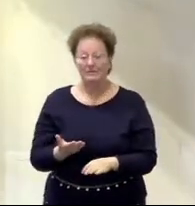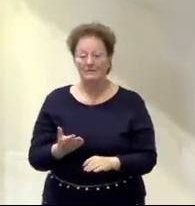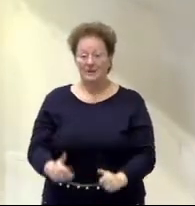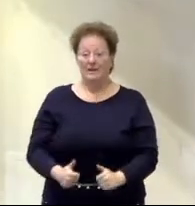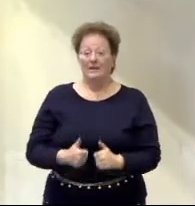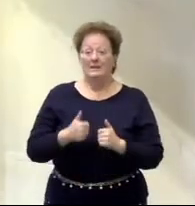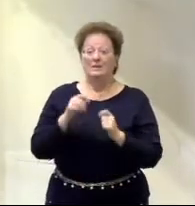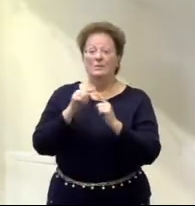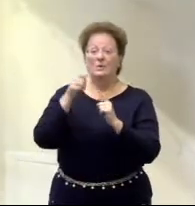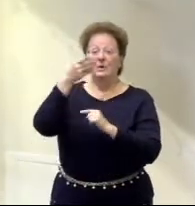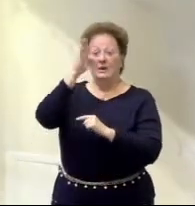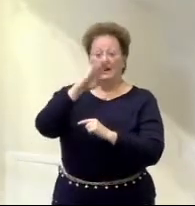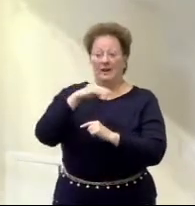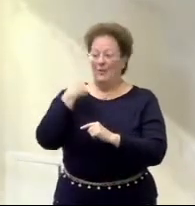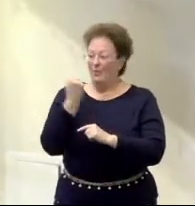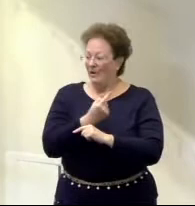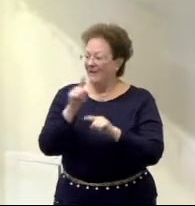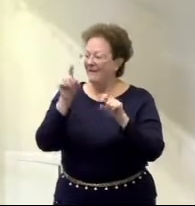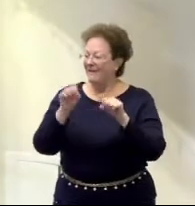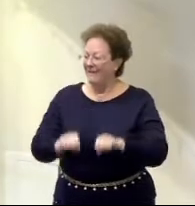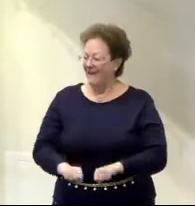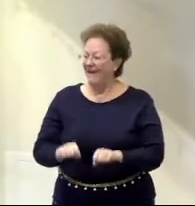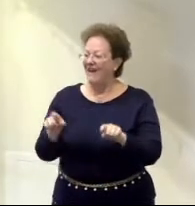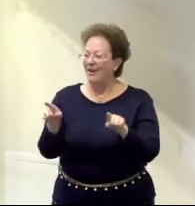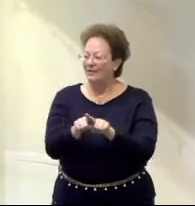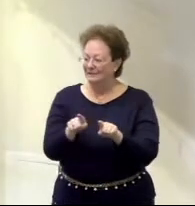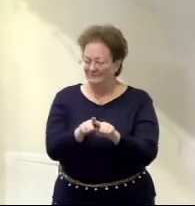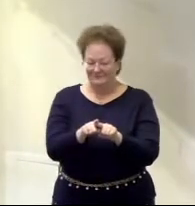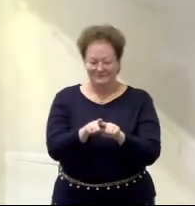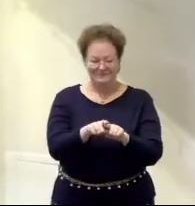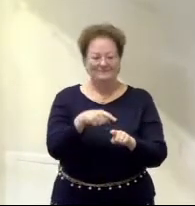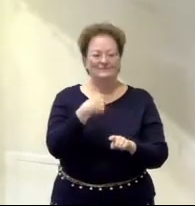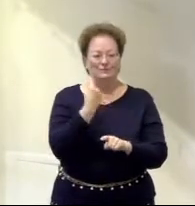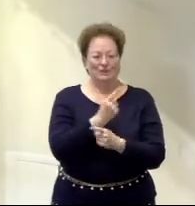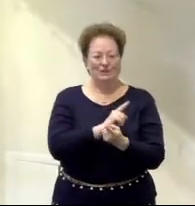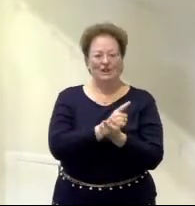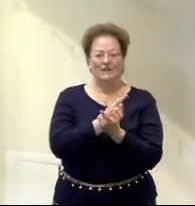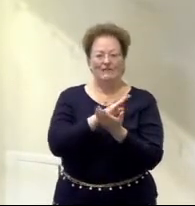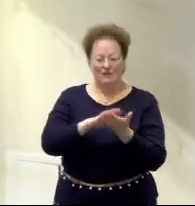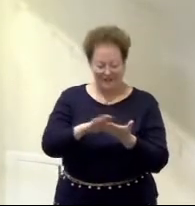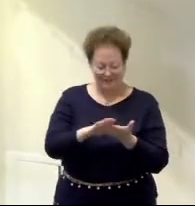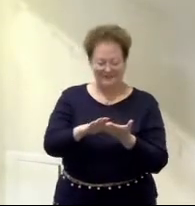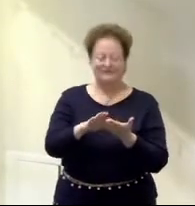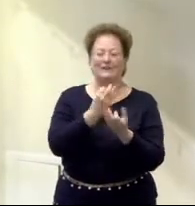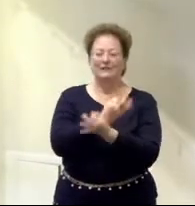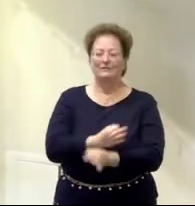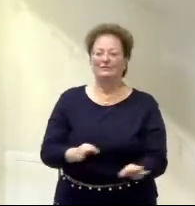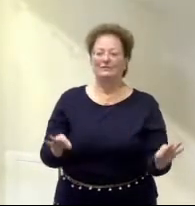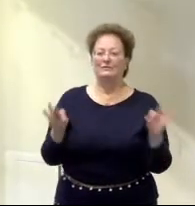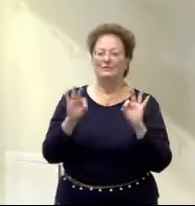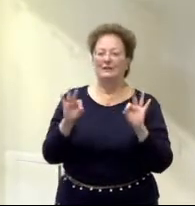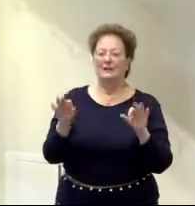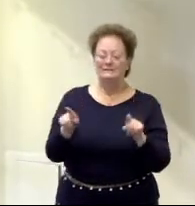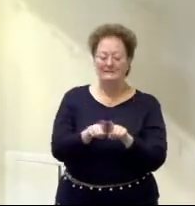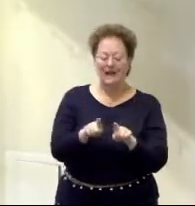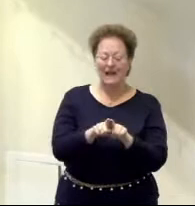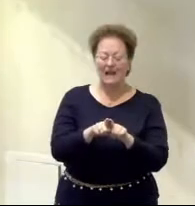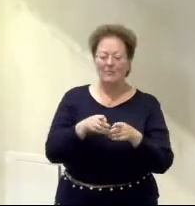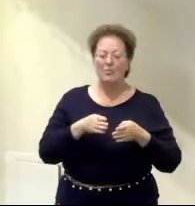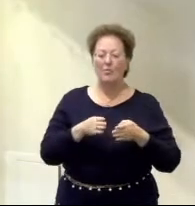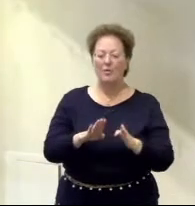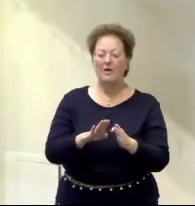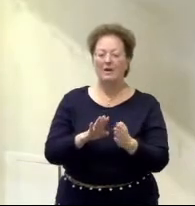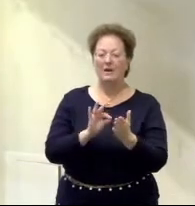we can too, because we are forgiven and free. St. Paul ends with these words. He says, in the same way, count